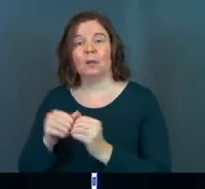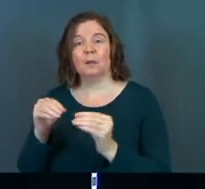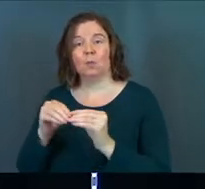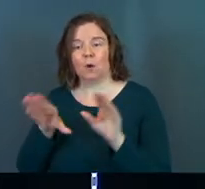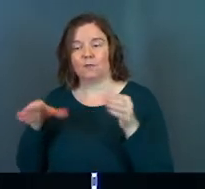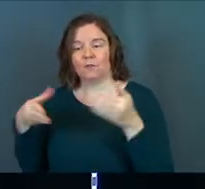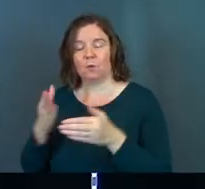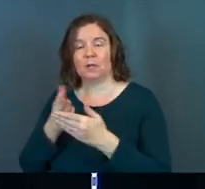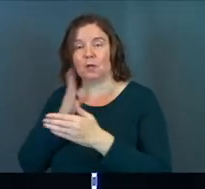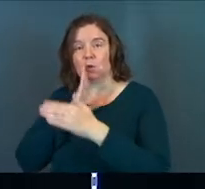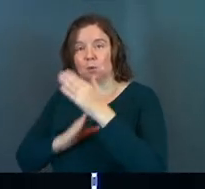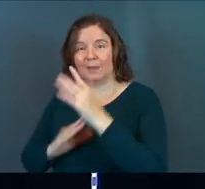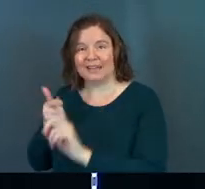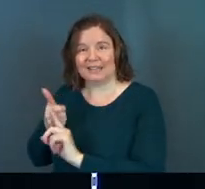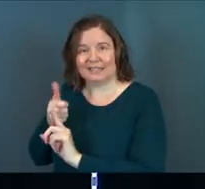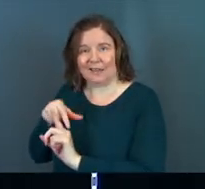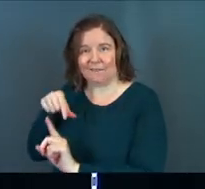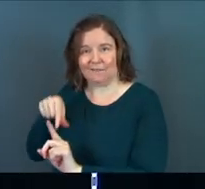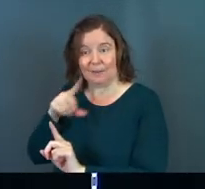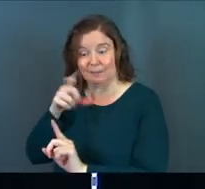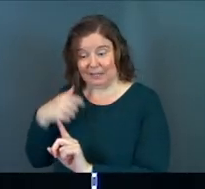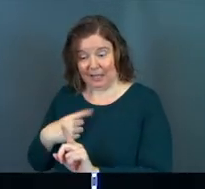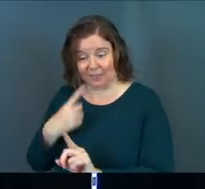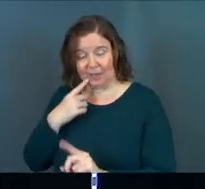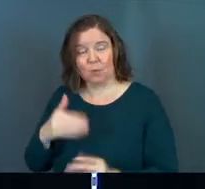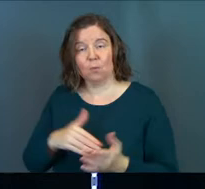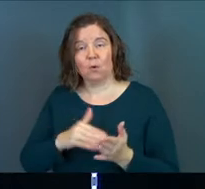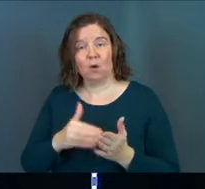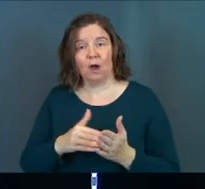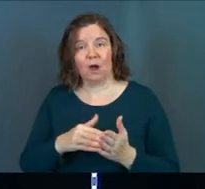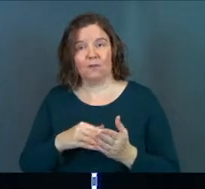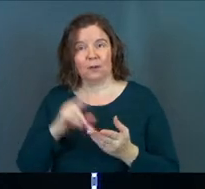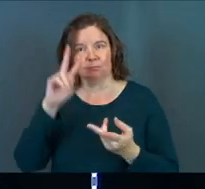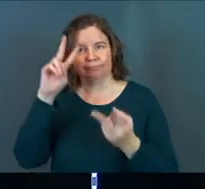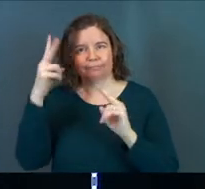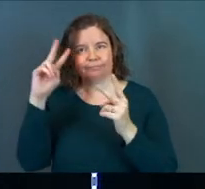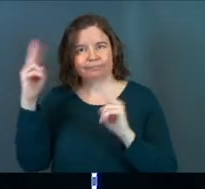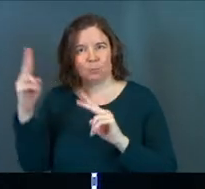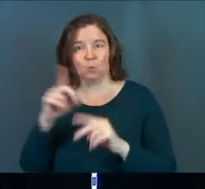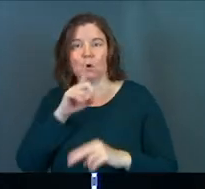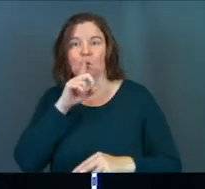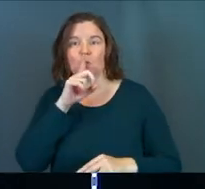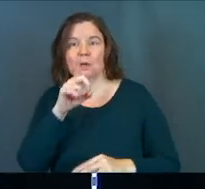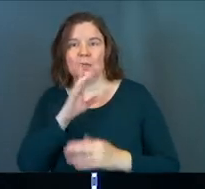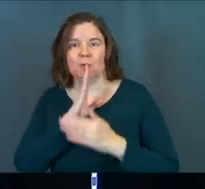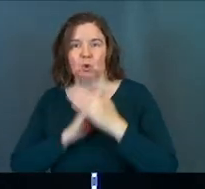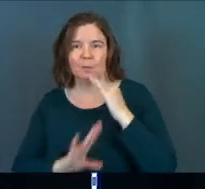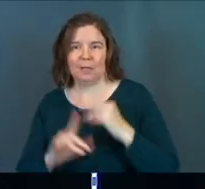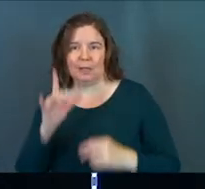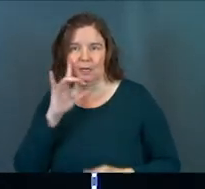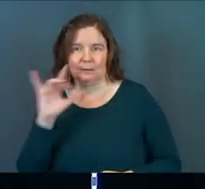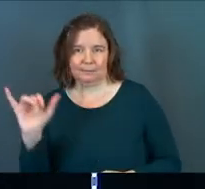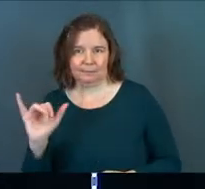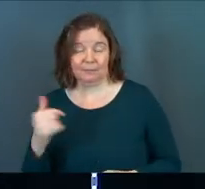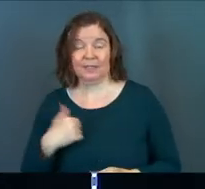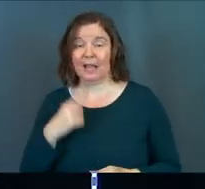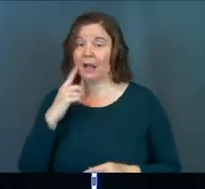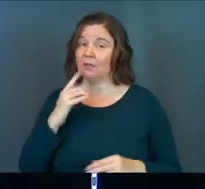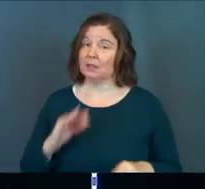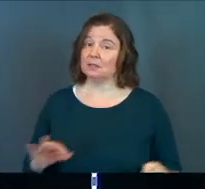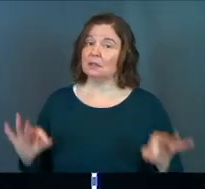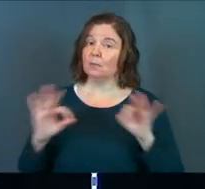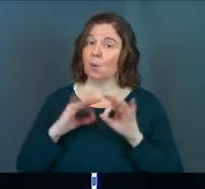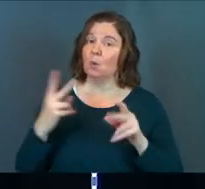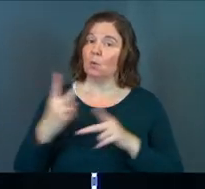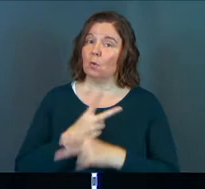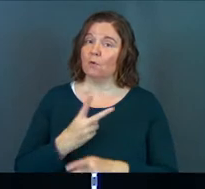deeper focus on humility itself. Because I think that we often have a twisted perspective on what real and true humility actually is. I think it's important